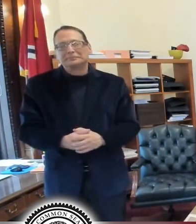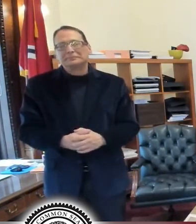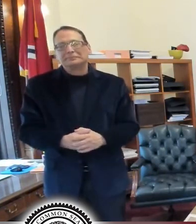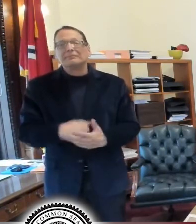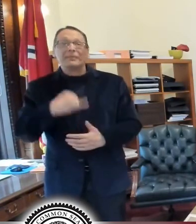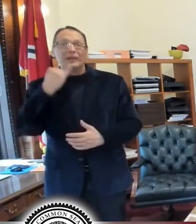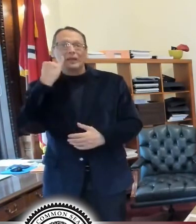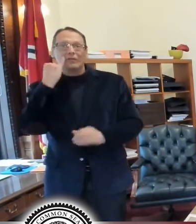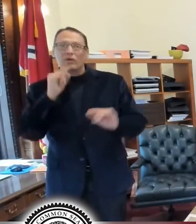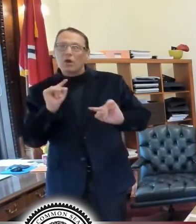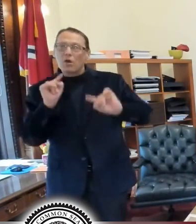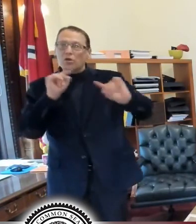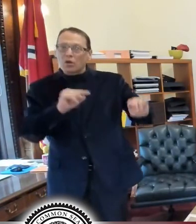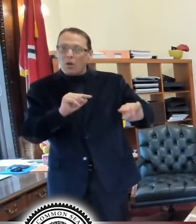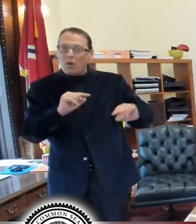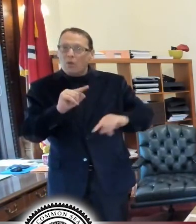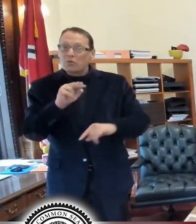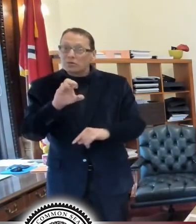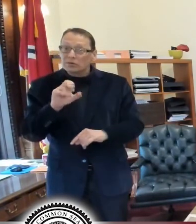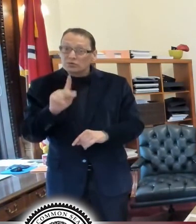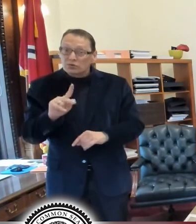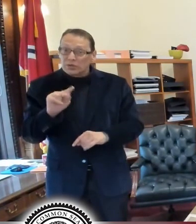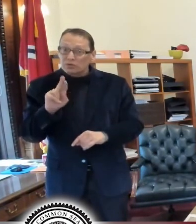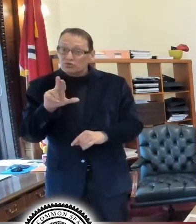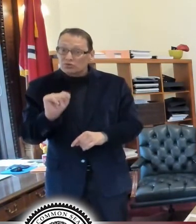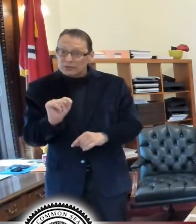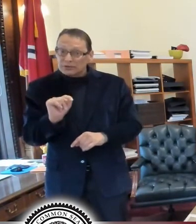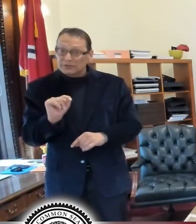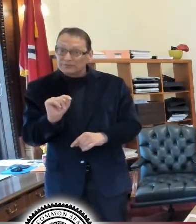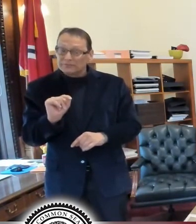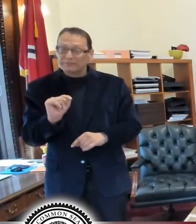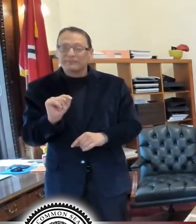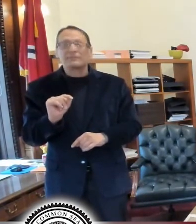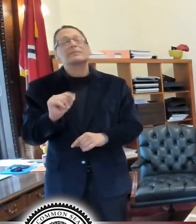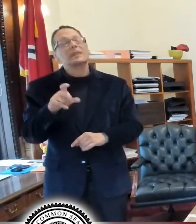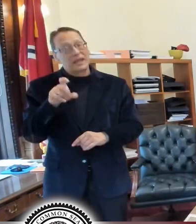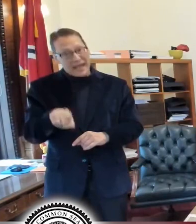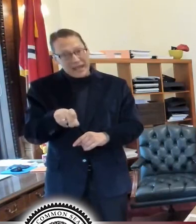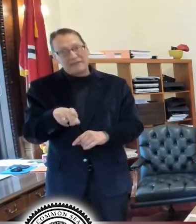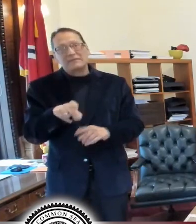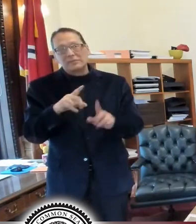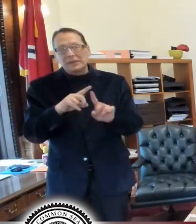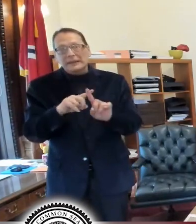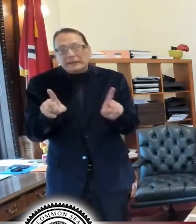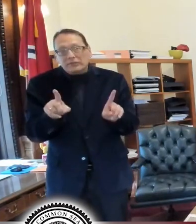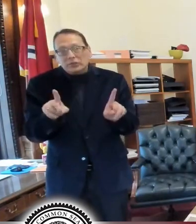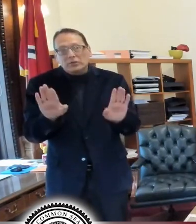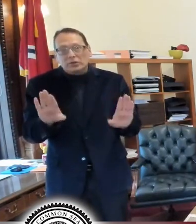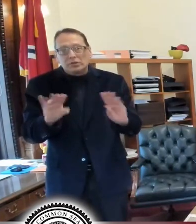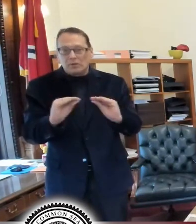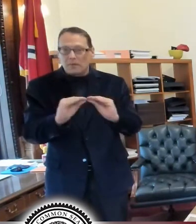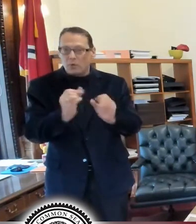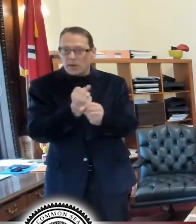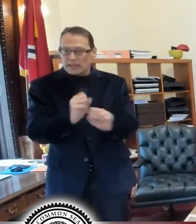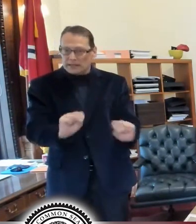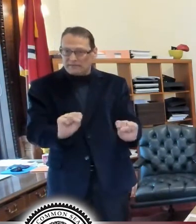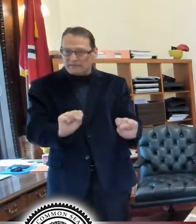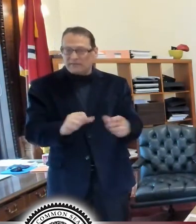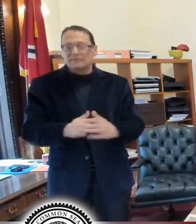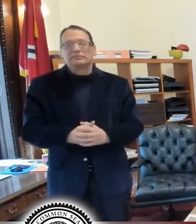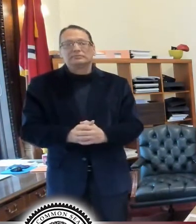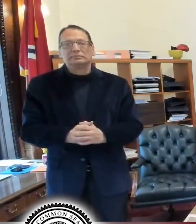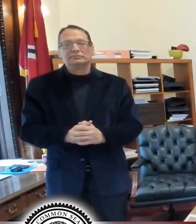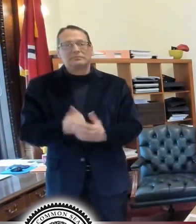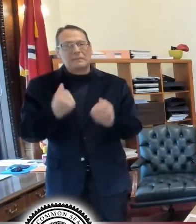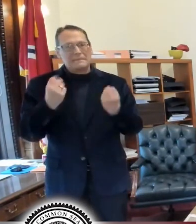to trick or treat, if you and your family, if that's important to you to trick or treat, just have to do it in a different way. Uh, I know that there are